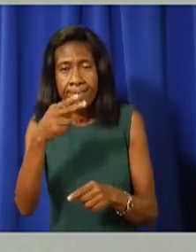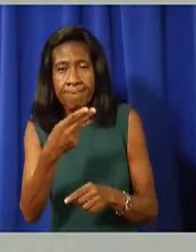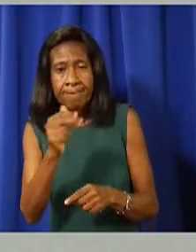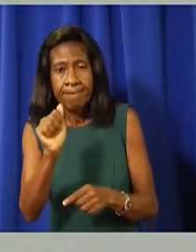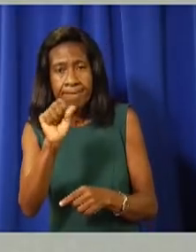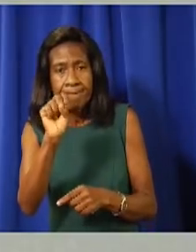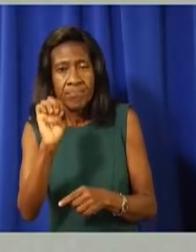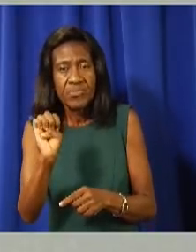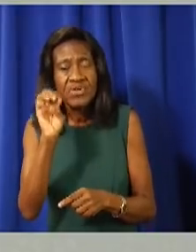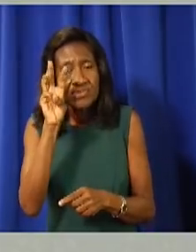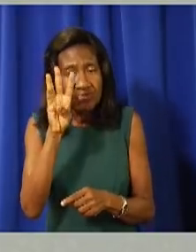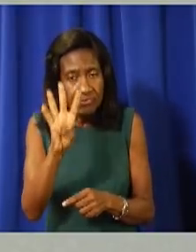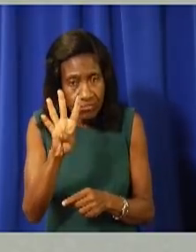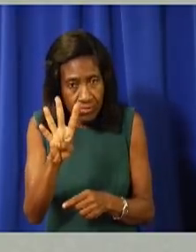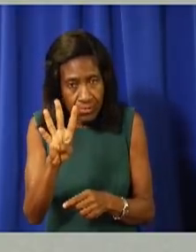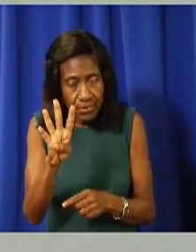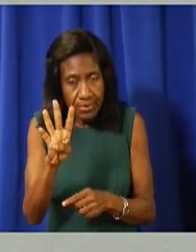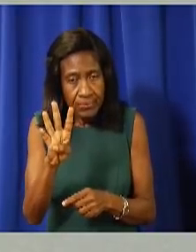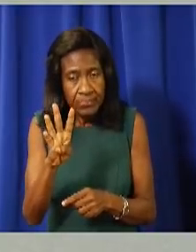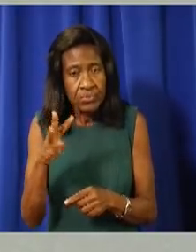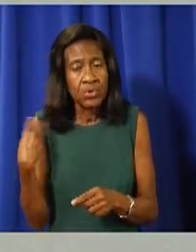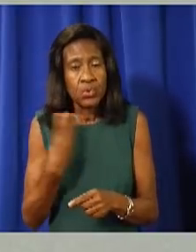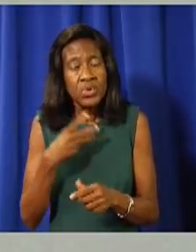observe over the next few weeks.